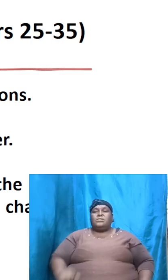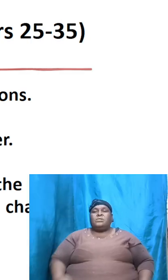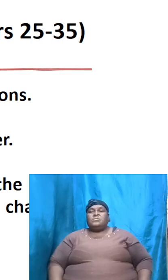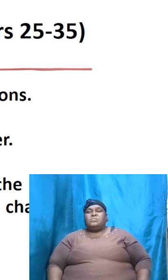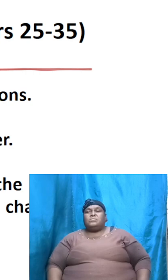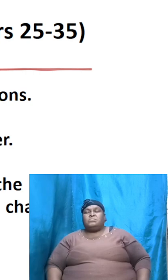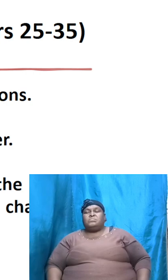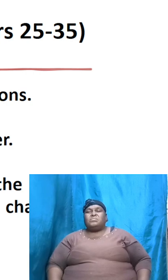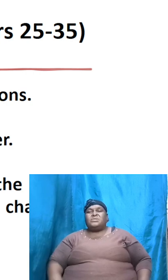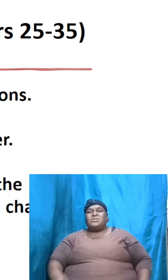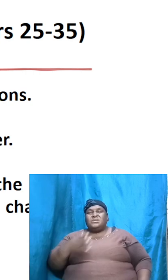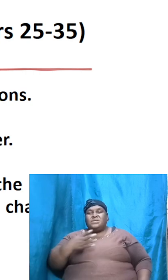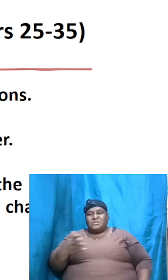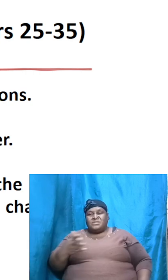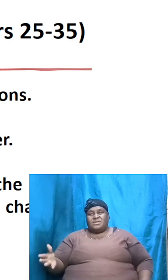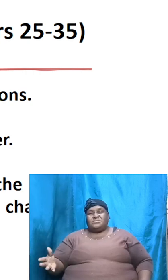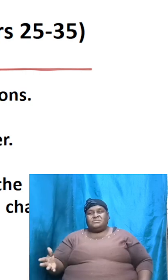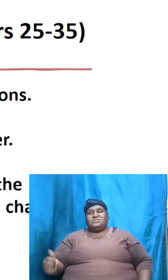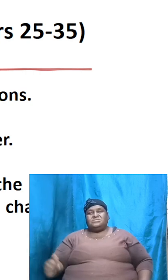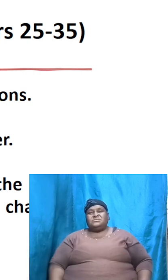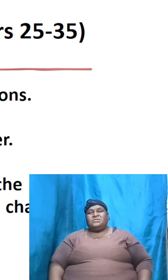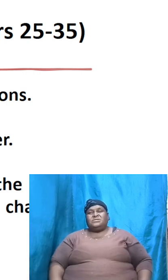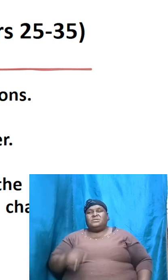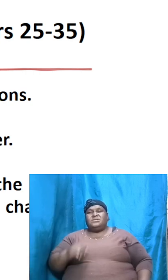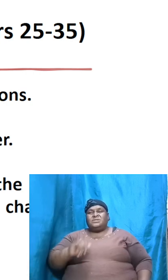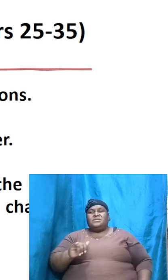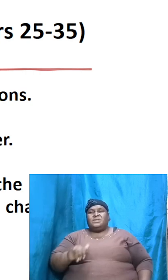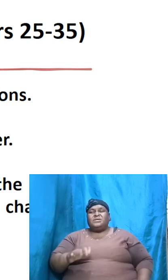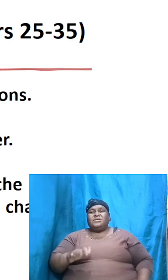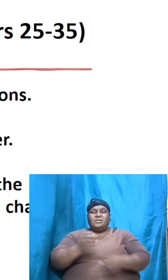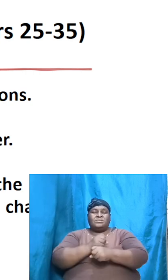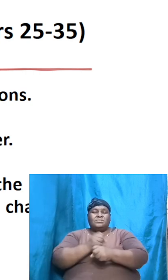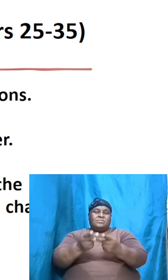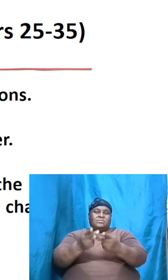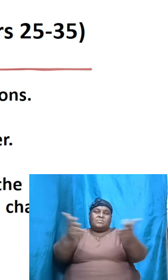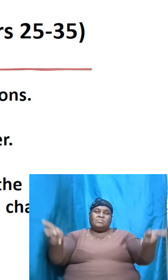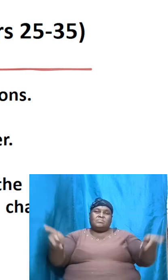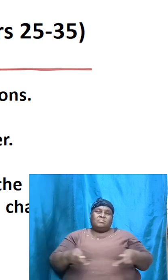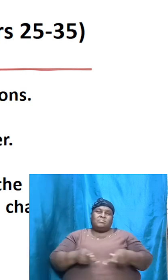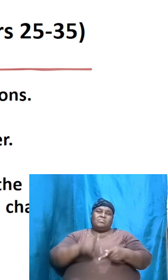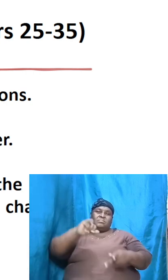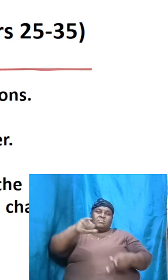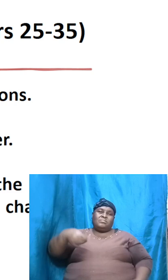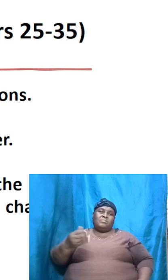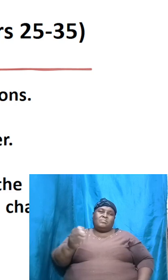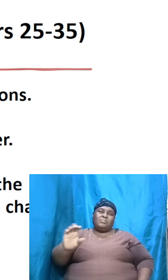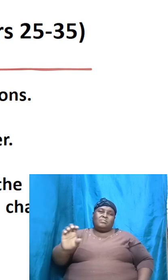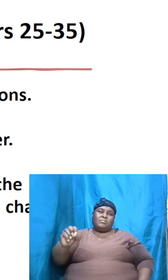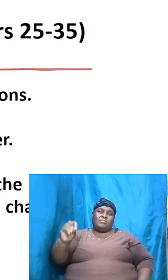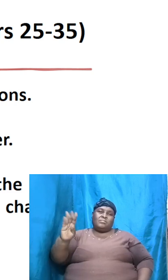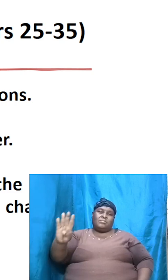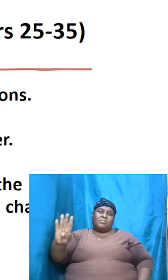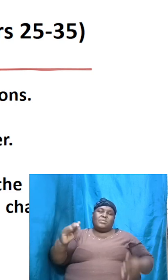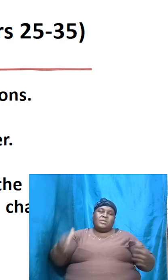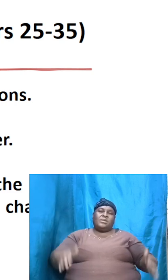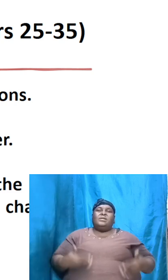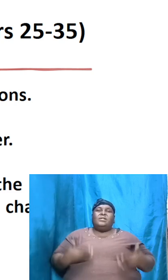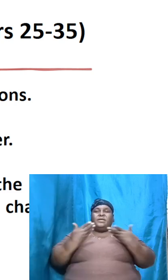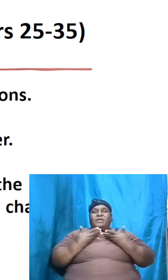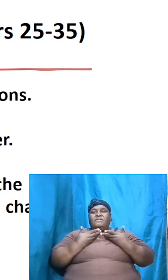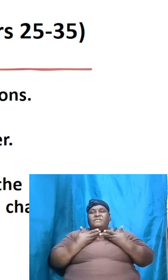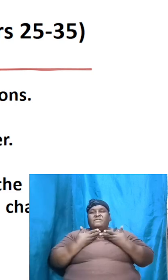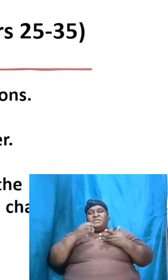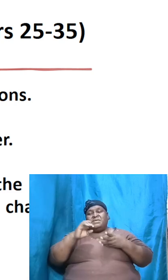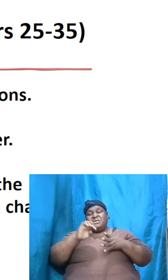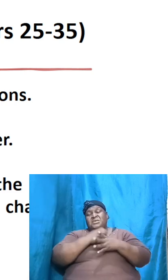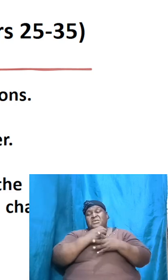events important events that actually took place in his life and even there we